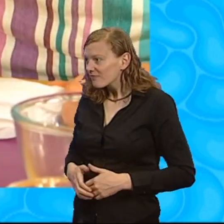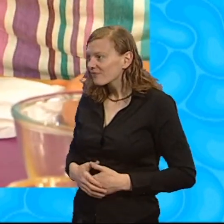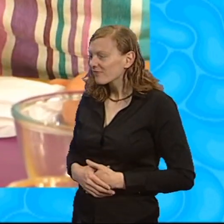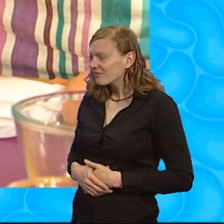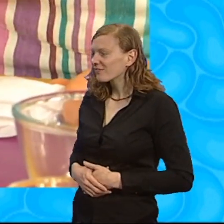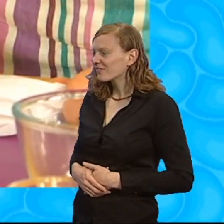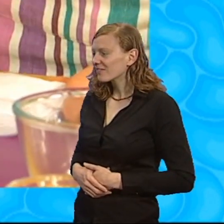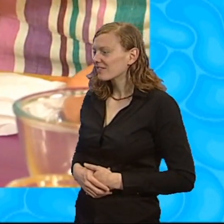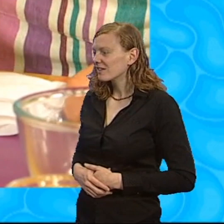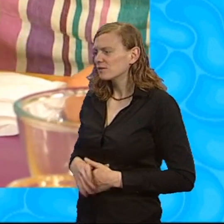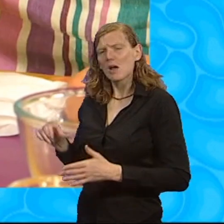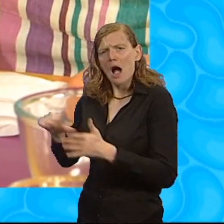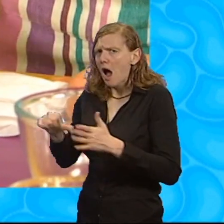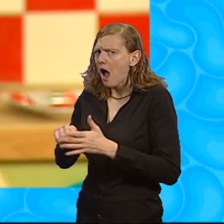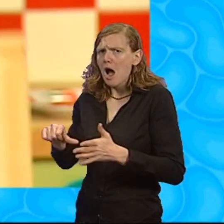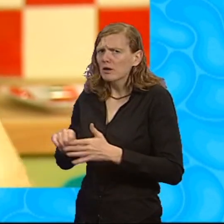Now, not too hard.